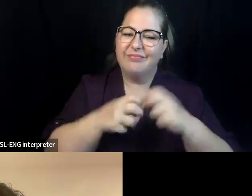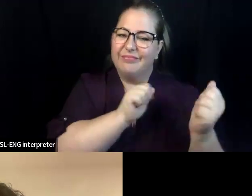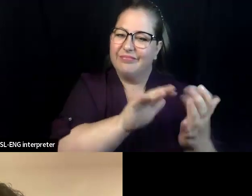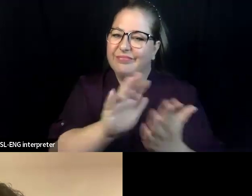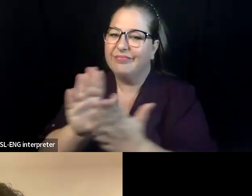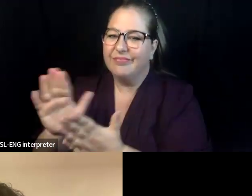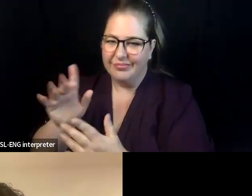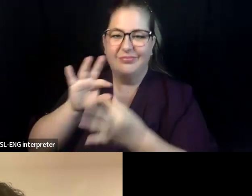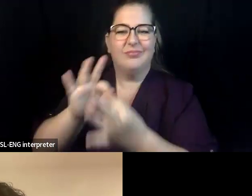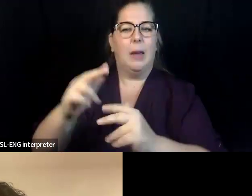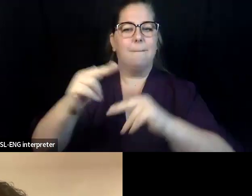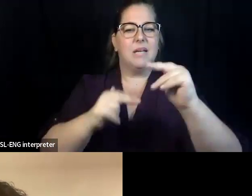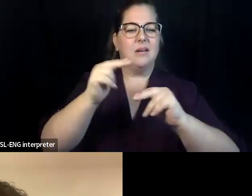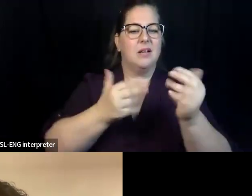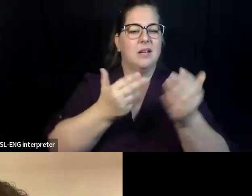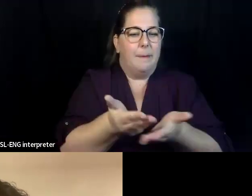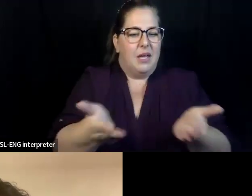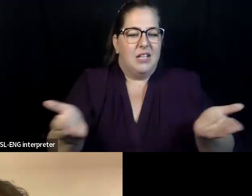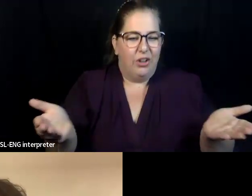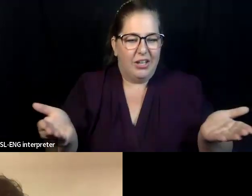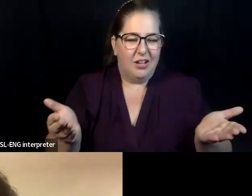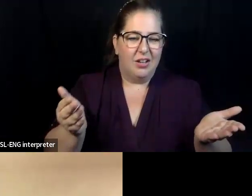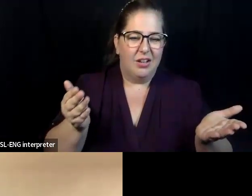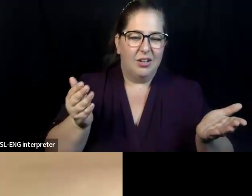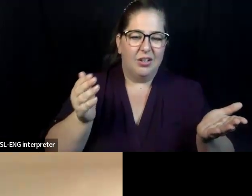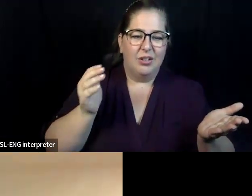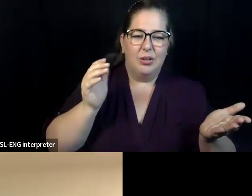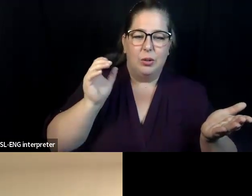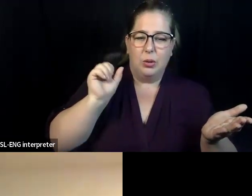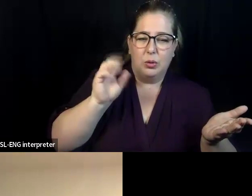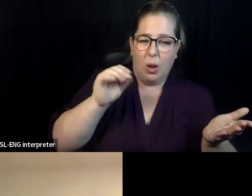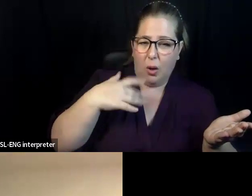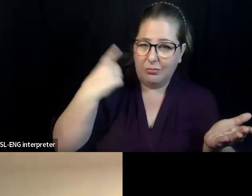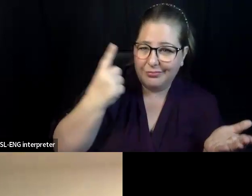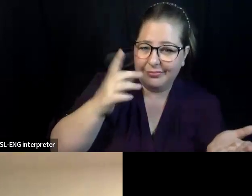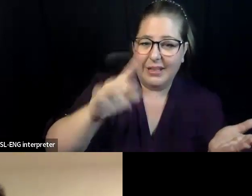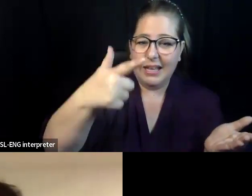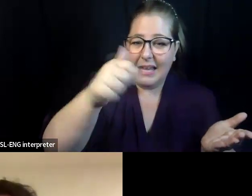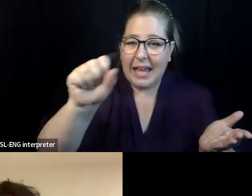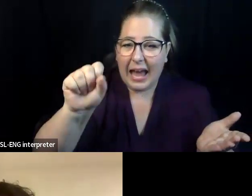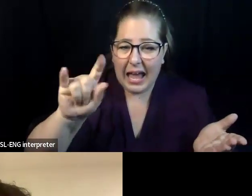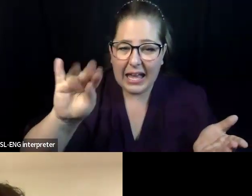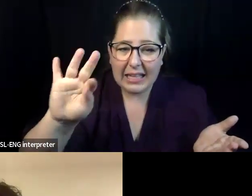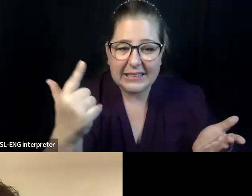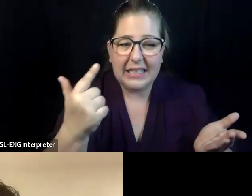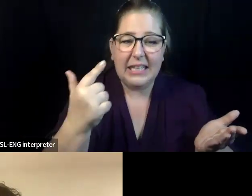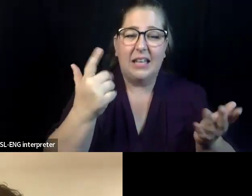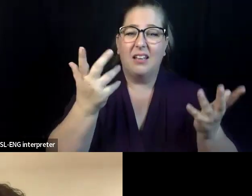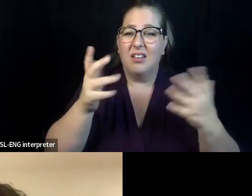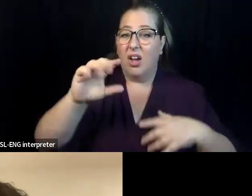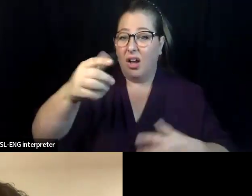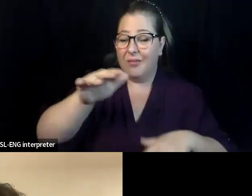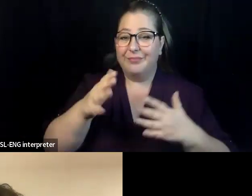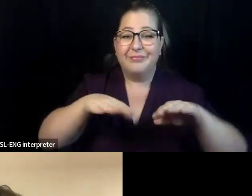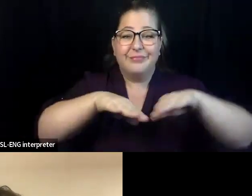everything from, you know, carpets to anything. And then as